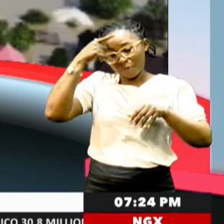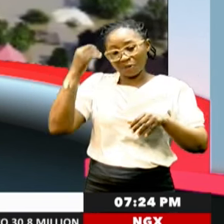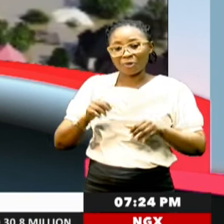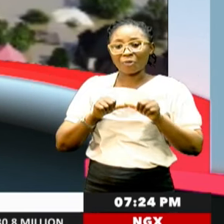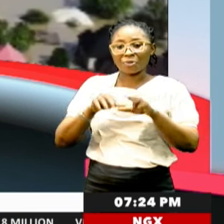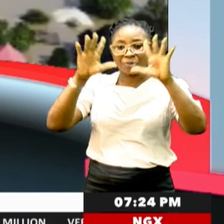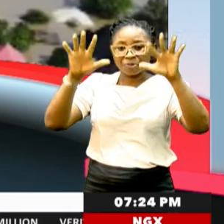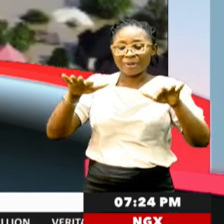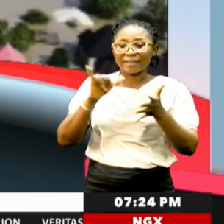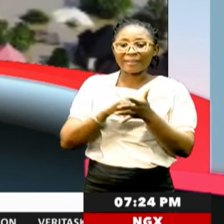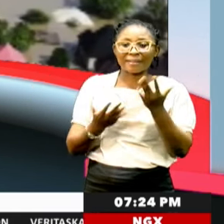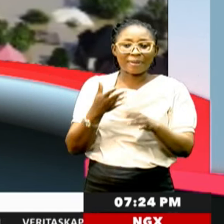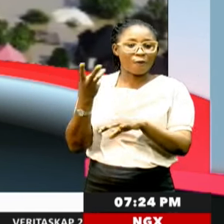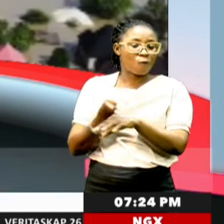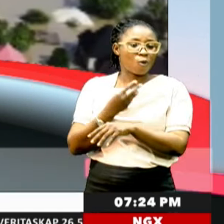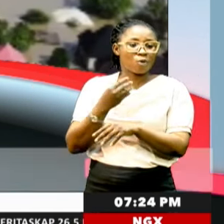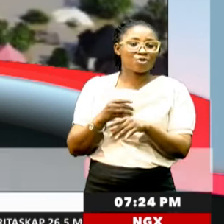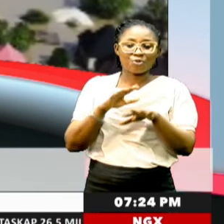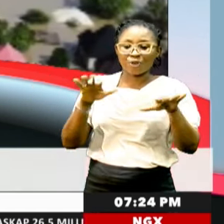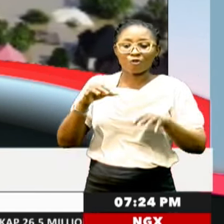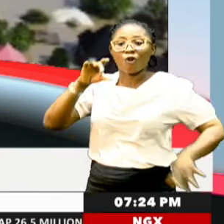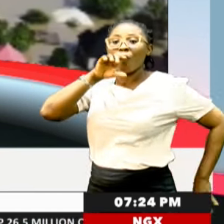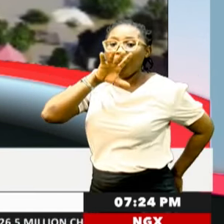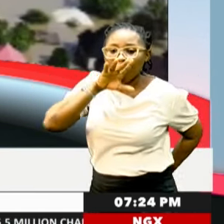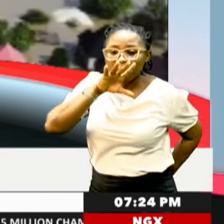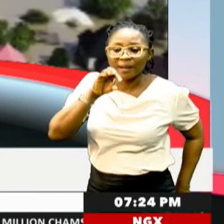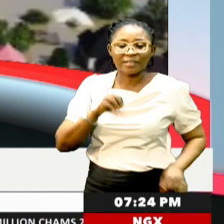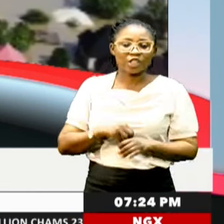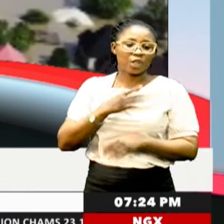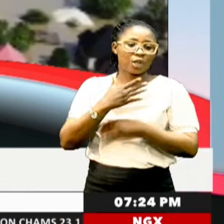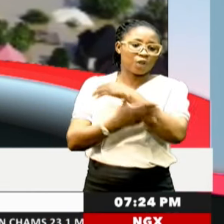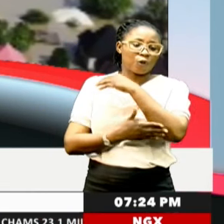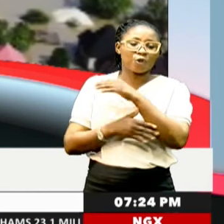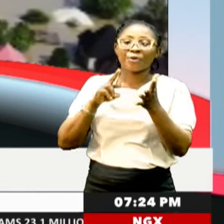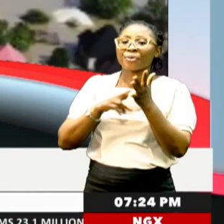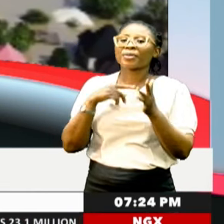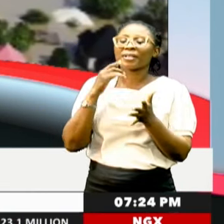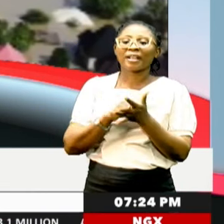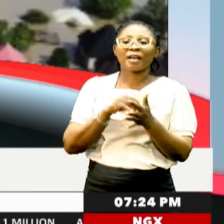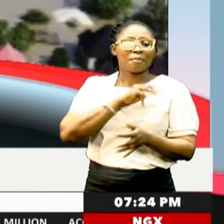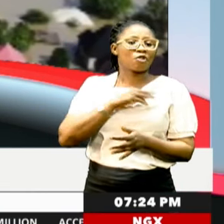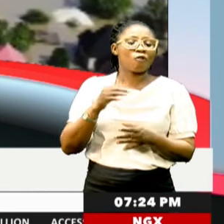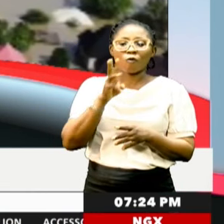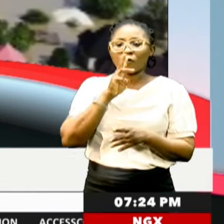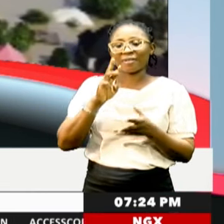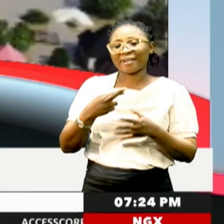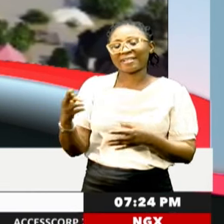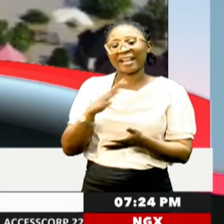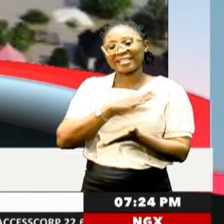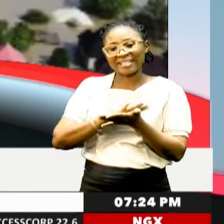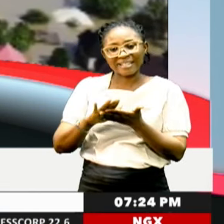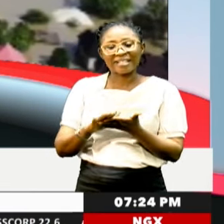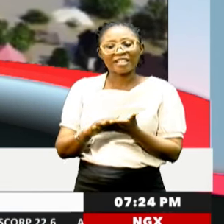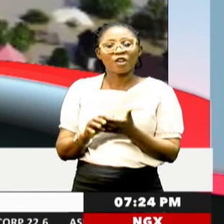which may also worsen the spread of cholera in the country. Ousmane Zubairu reports that the Ministry of Water Resources and Sanitation